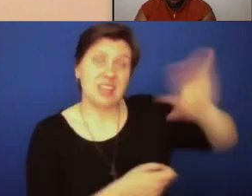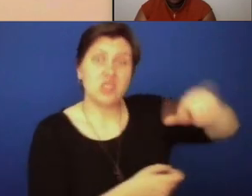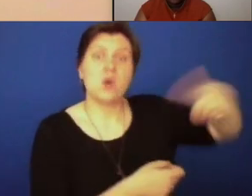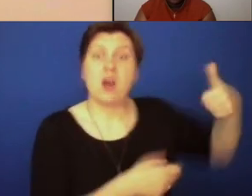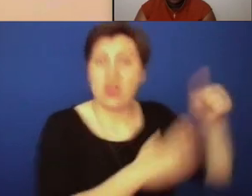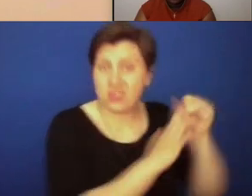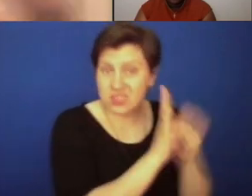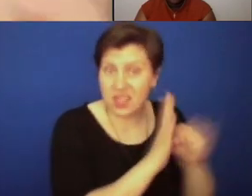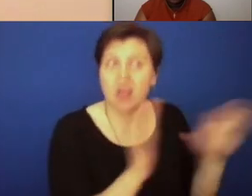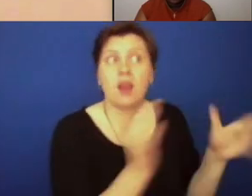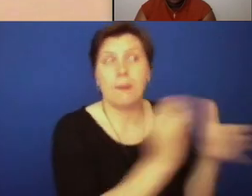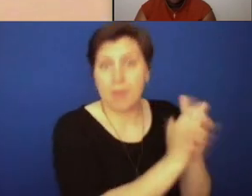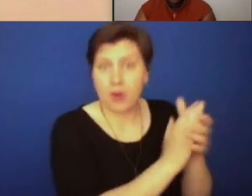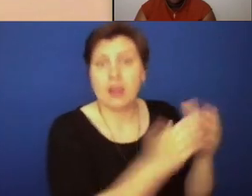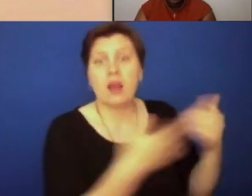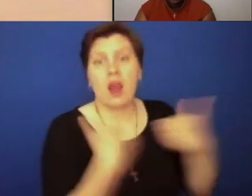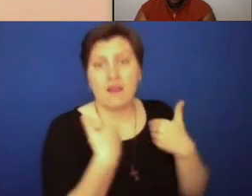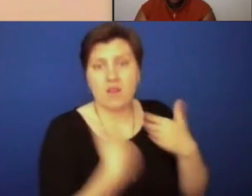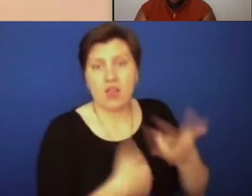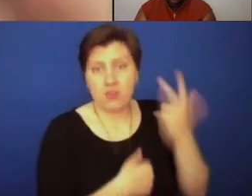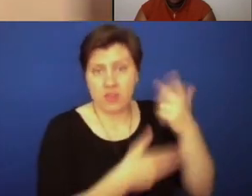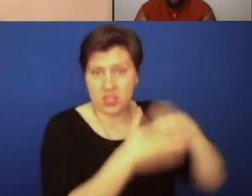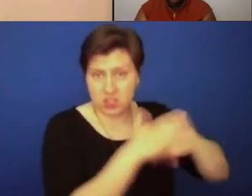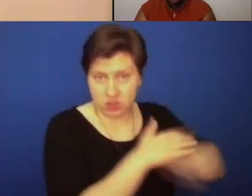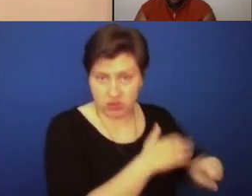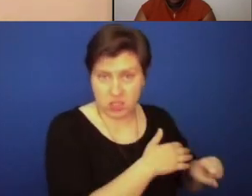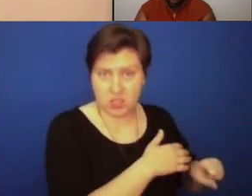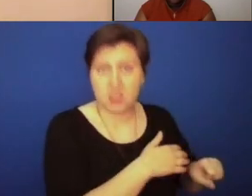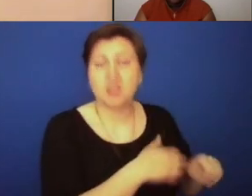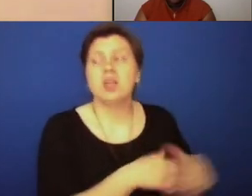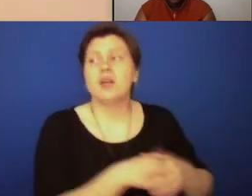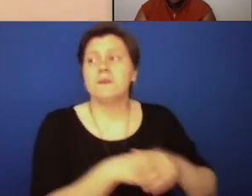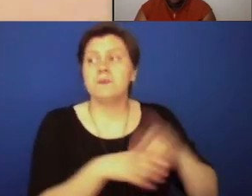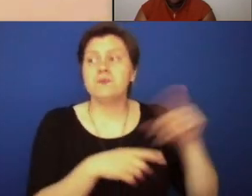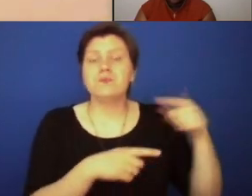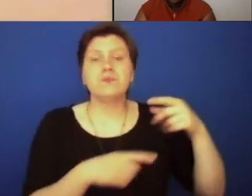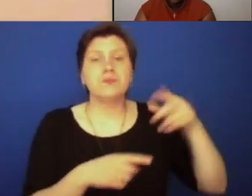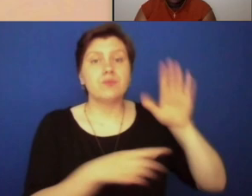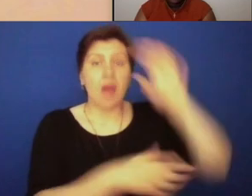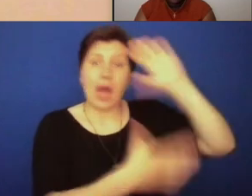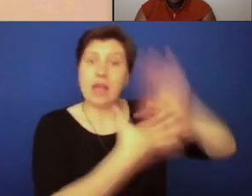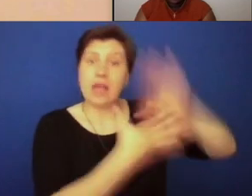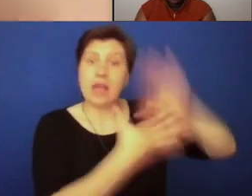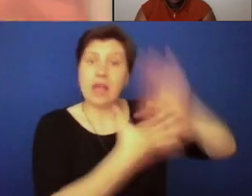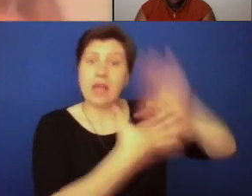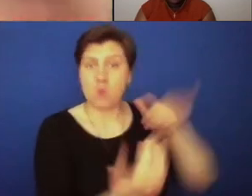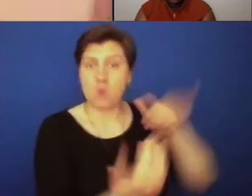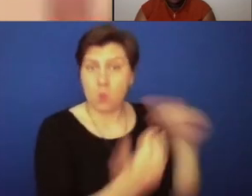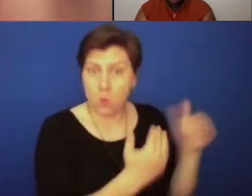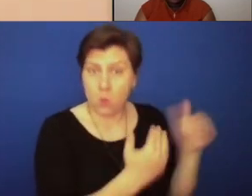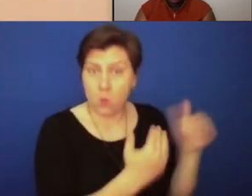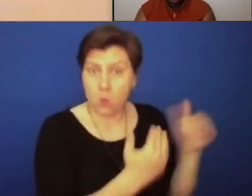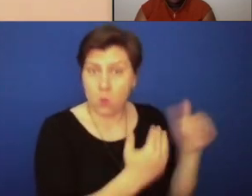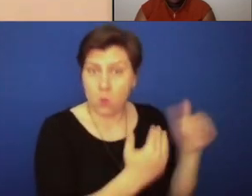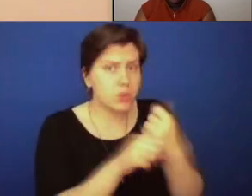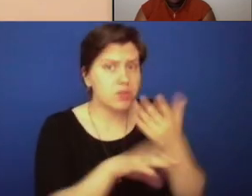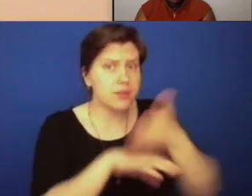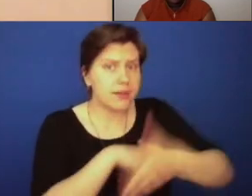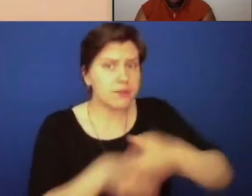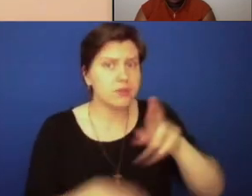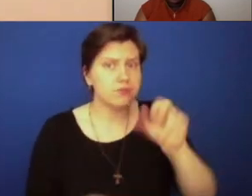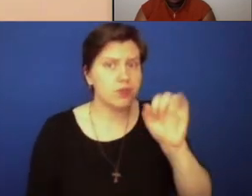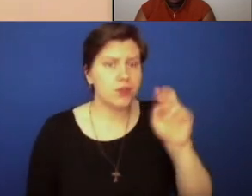marries another Catholic man and they have three children. After her husband goes off to fight in the U.S. Civil War, just a few years after